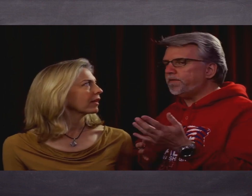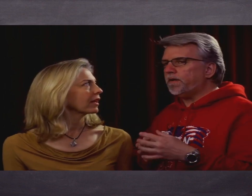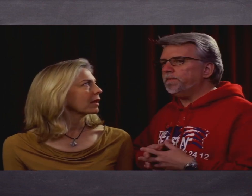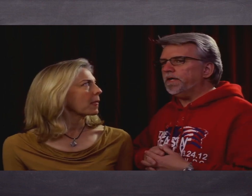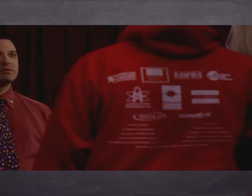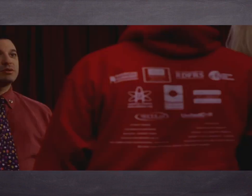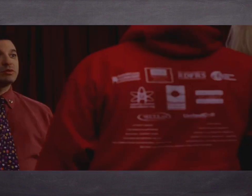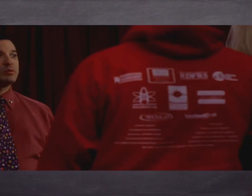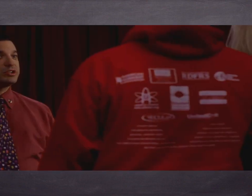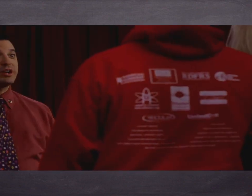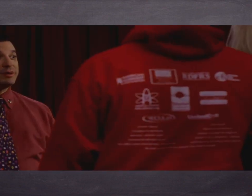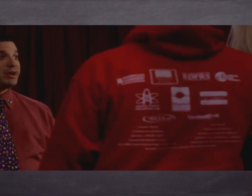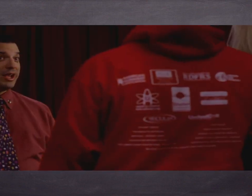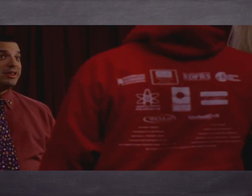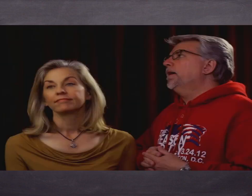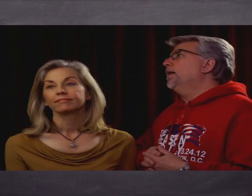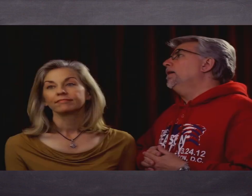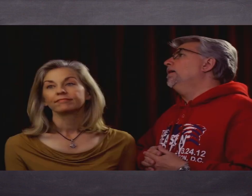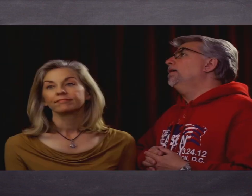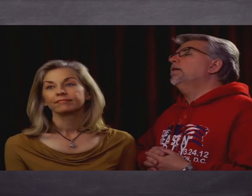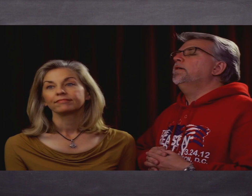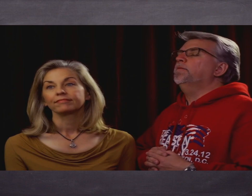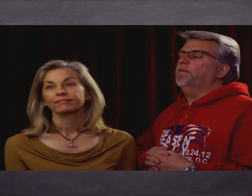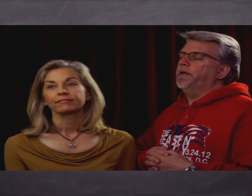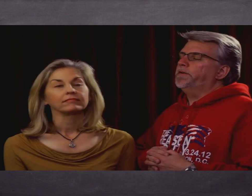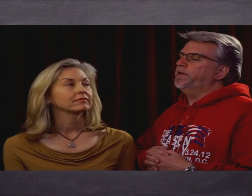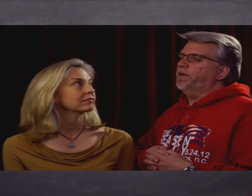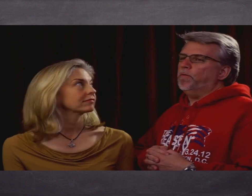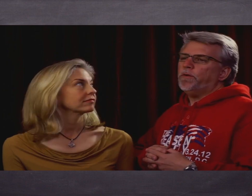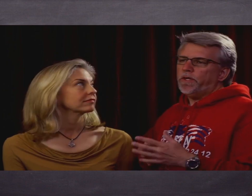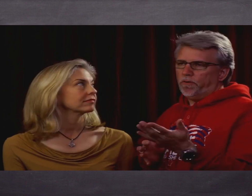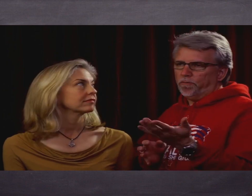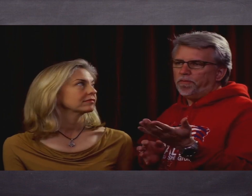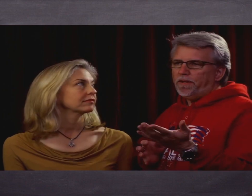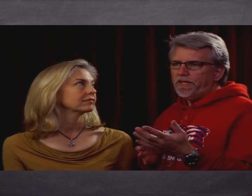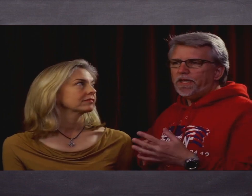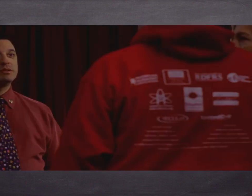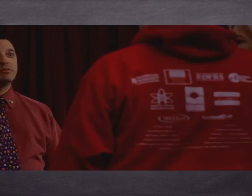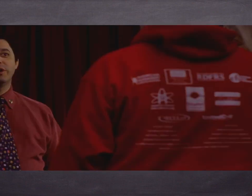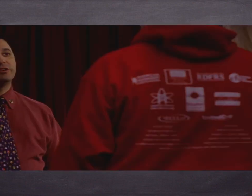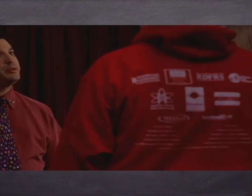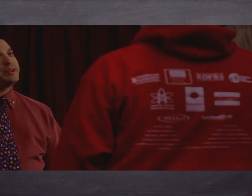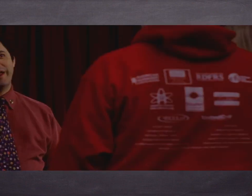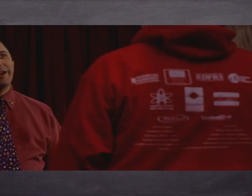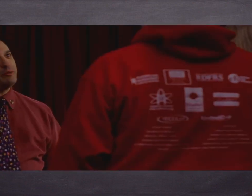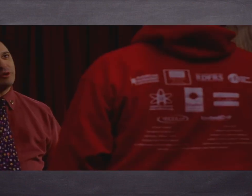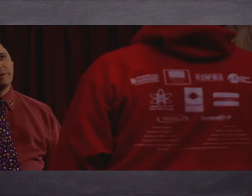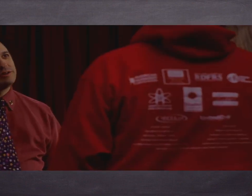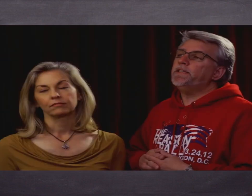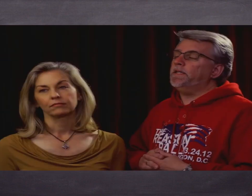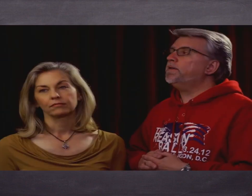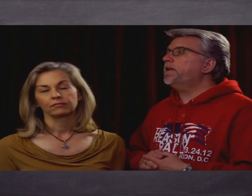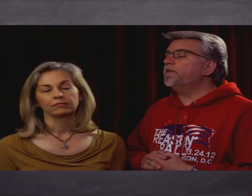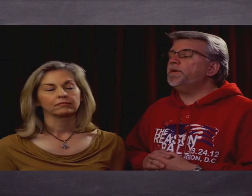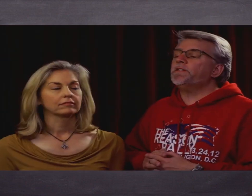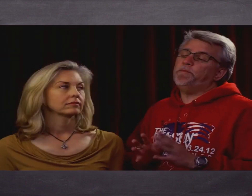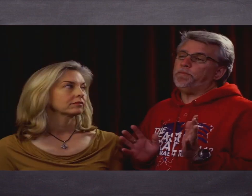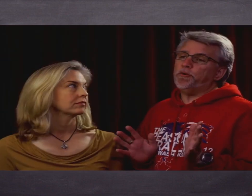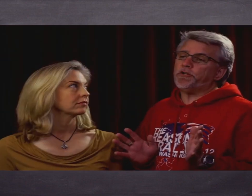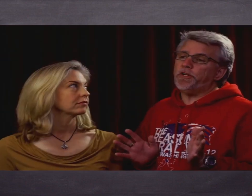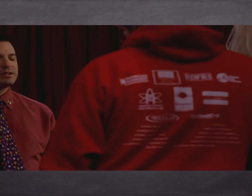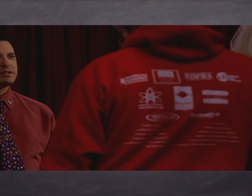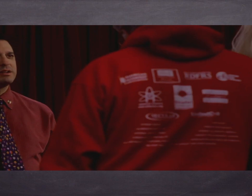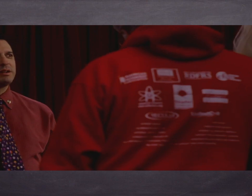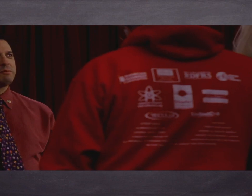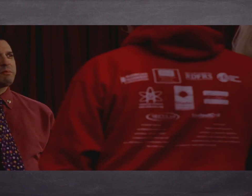What are you guys talking about? We're talking about atheism and how... Oh, boy, I should have known. What are you, a baby eater? We're not doing that anymore. Oh, I see. Okay, so what's the